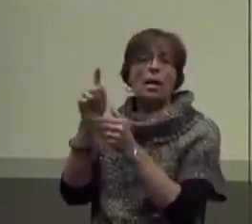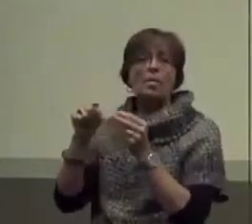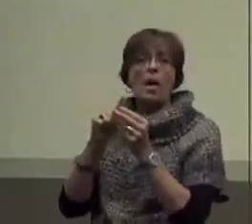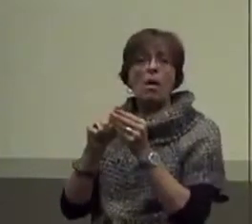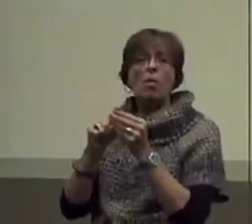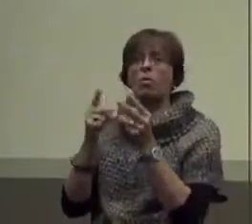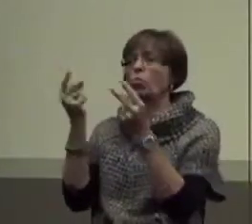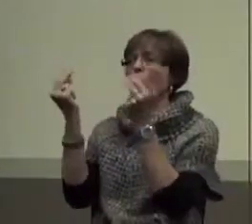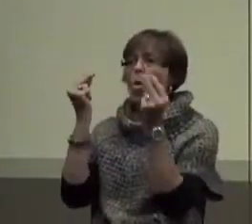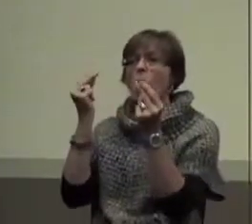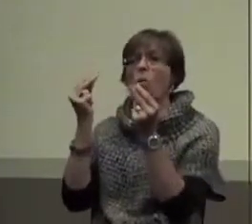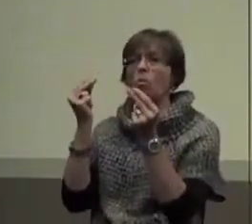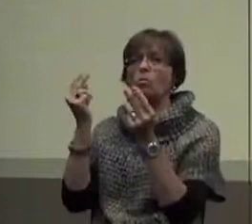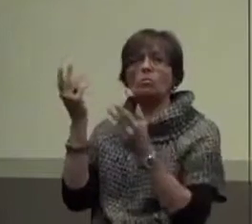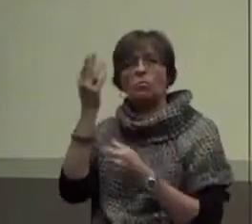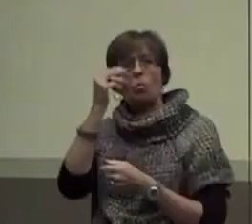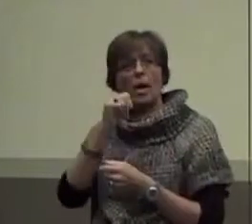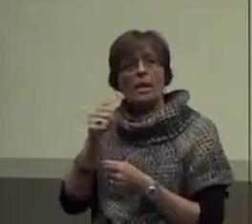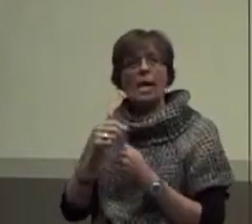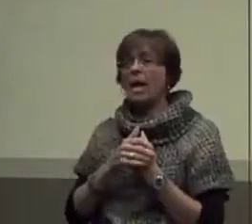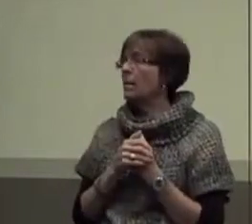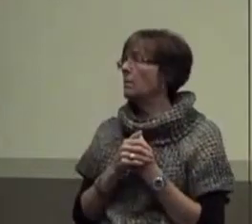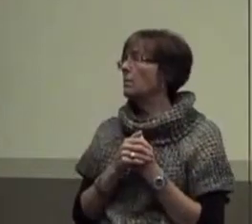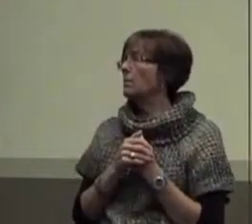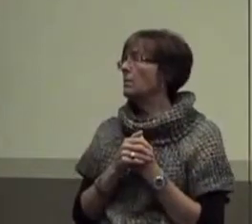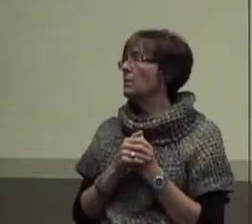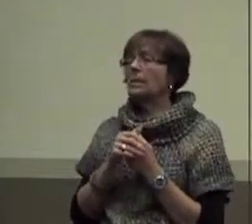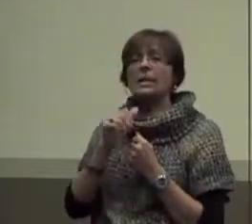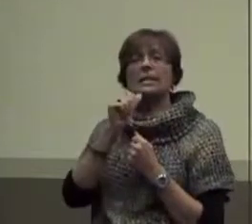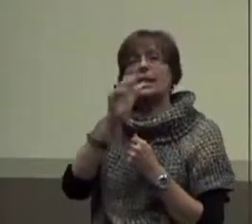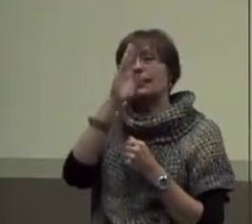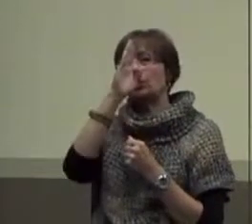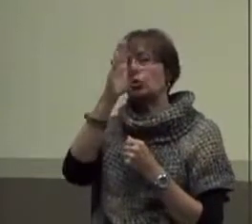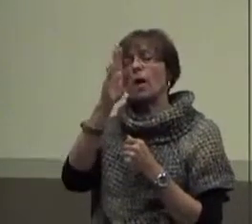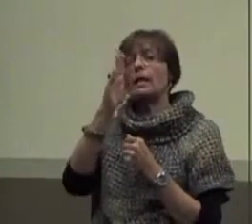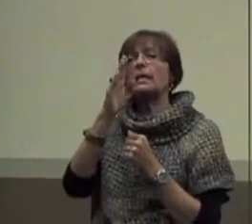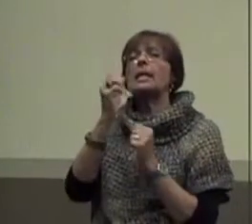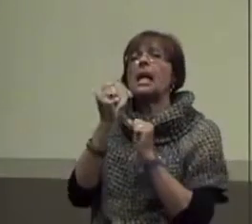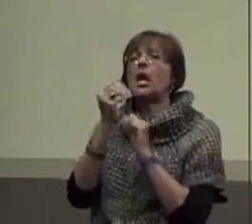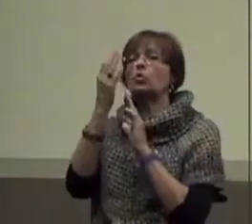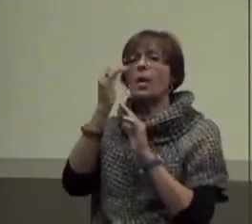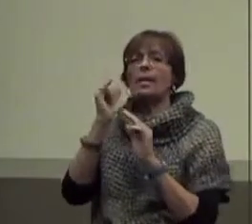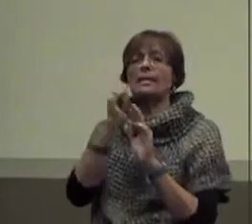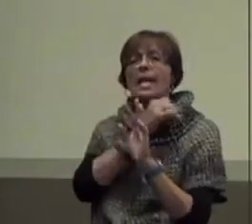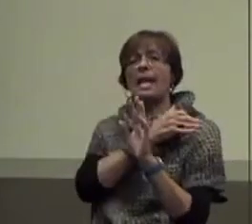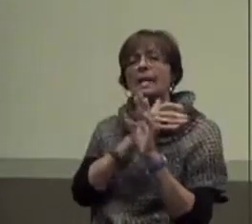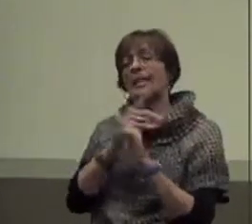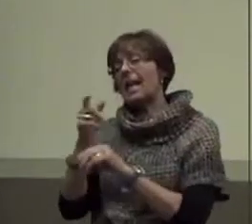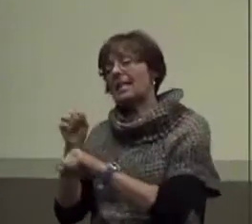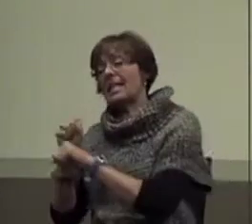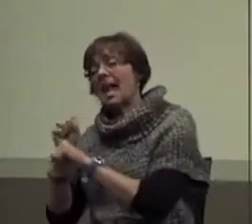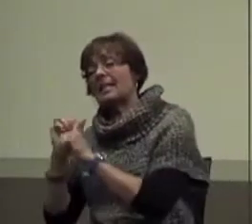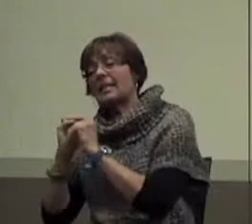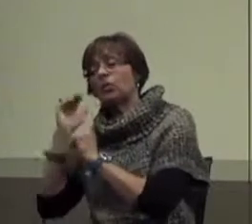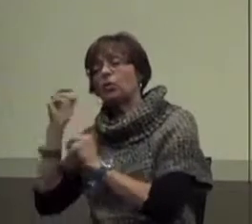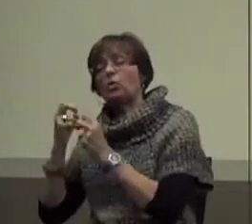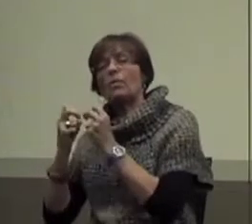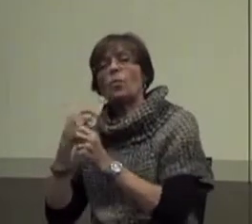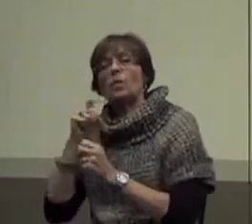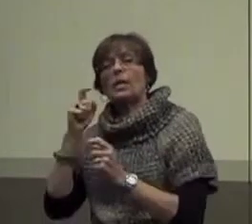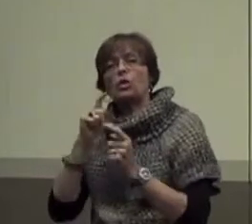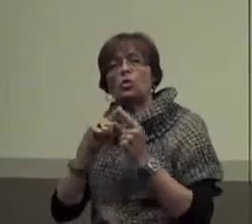Why not? That's interesting, right? No, it doesn't directly address the antecedent, right? Task is too difficult. We need to somehow modify